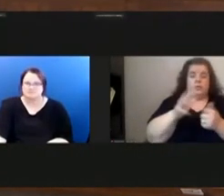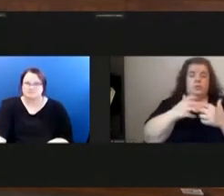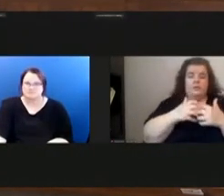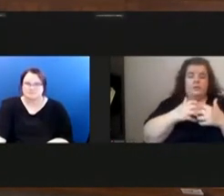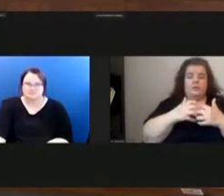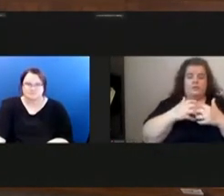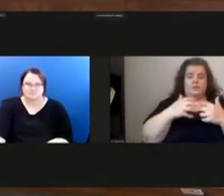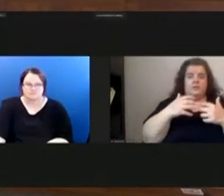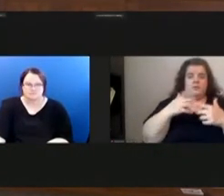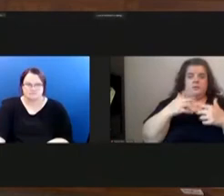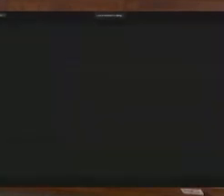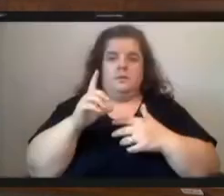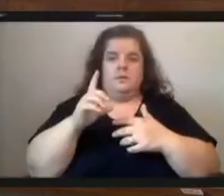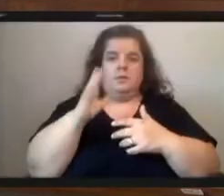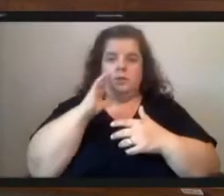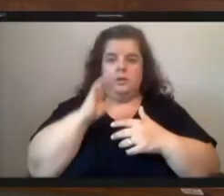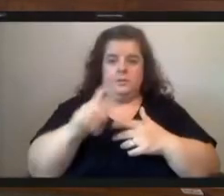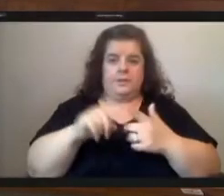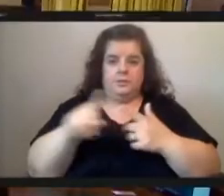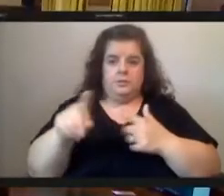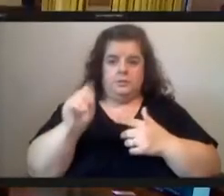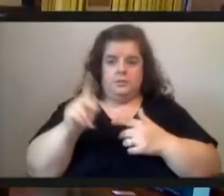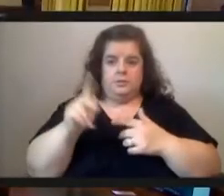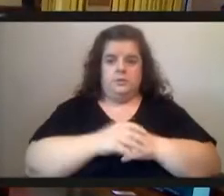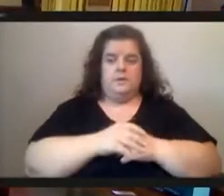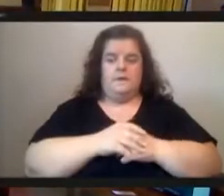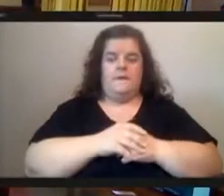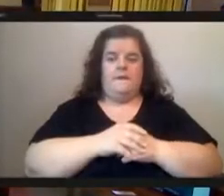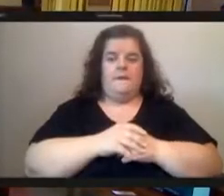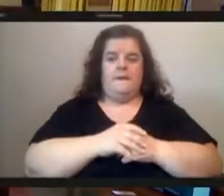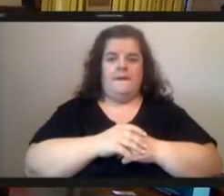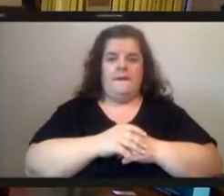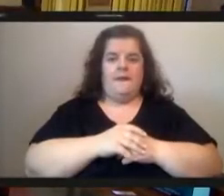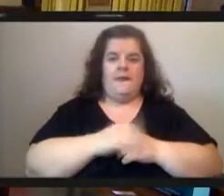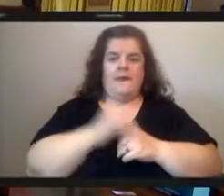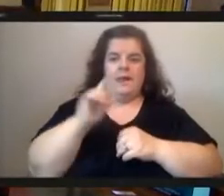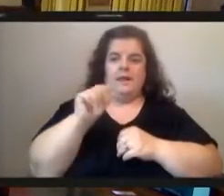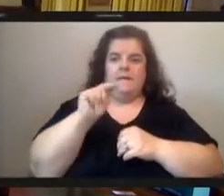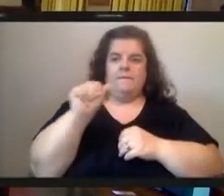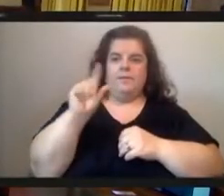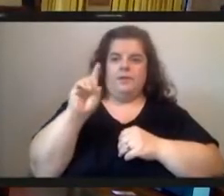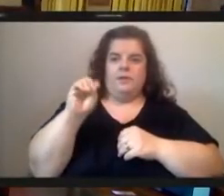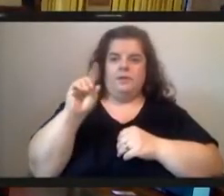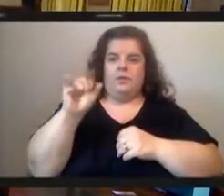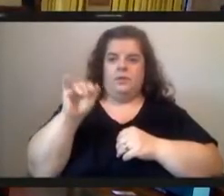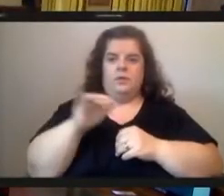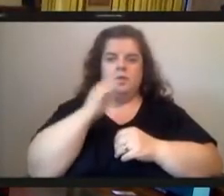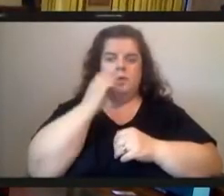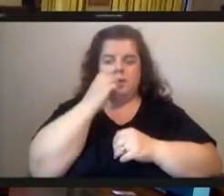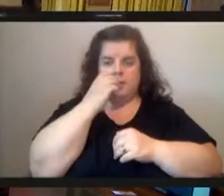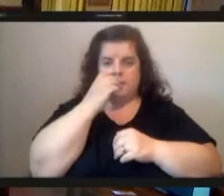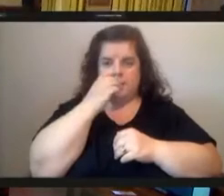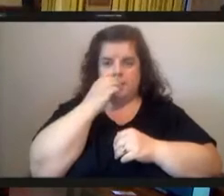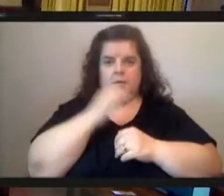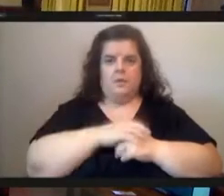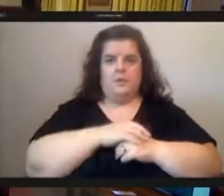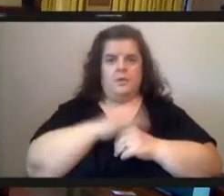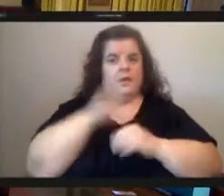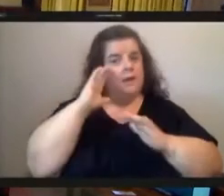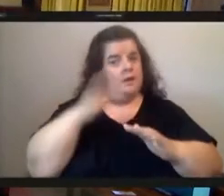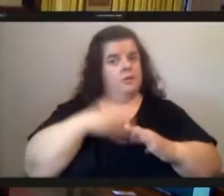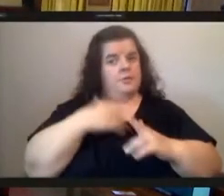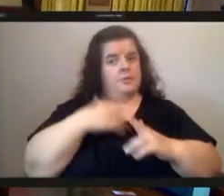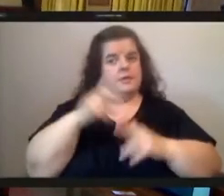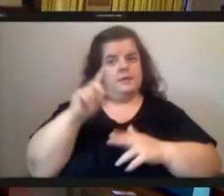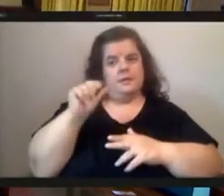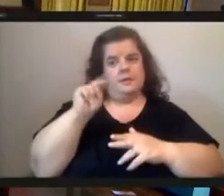circle right back to you do we have dana dolny hi dana hello my name is